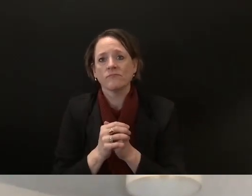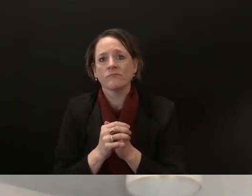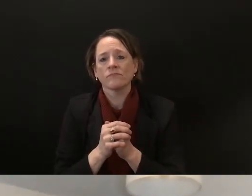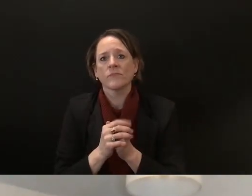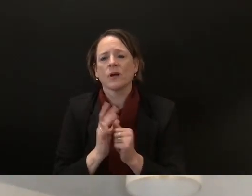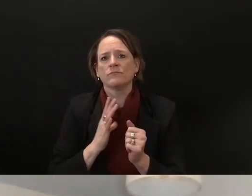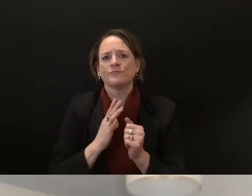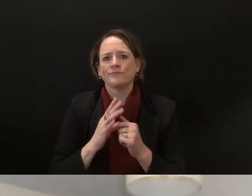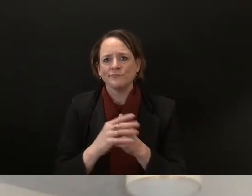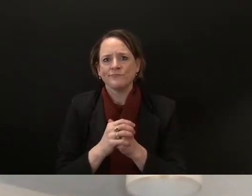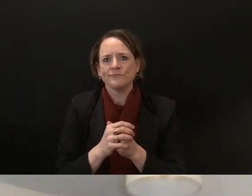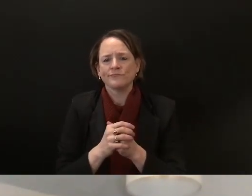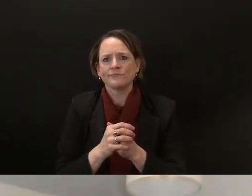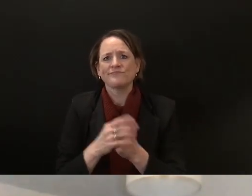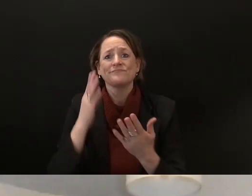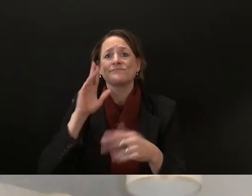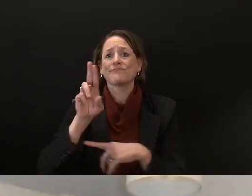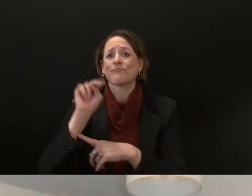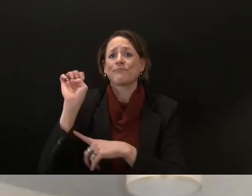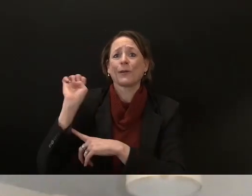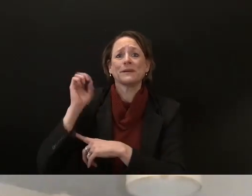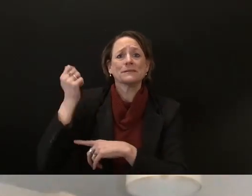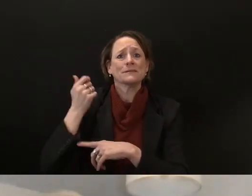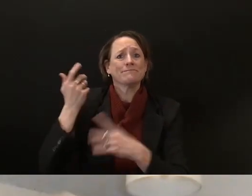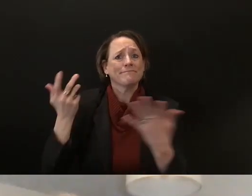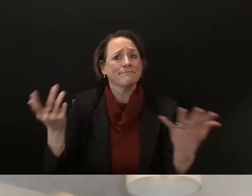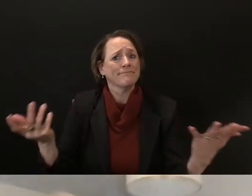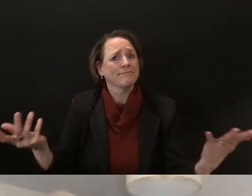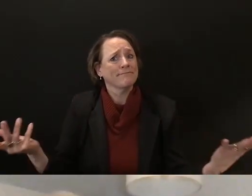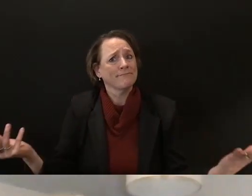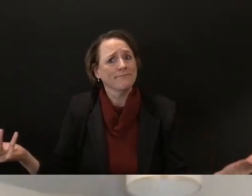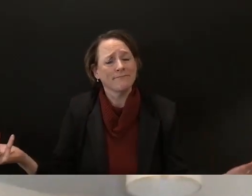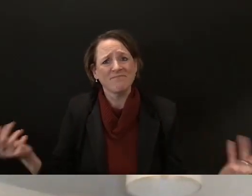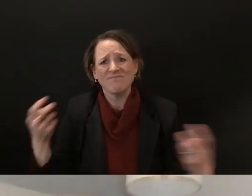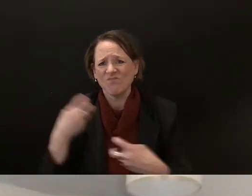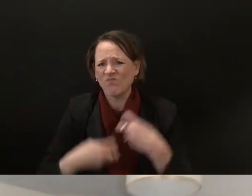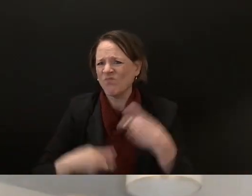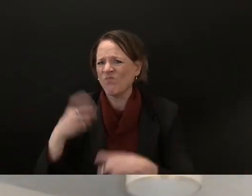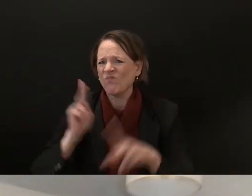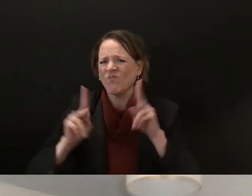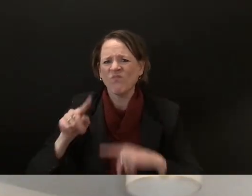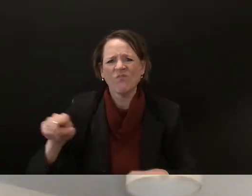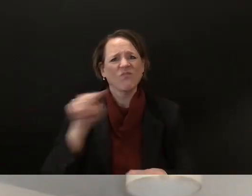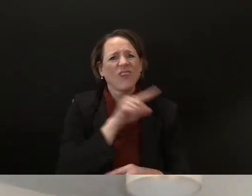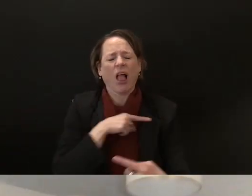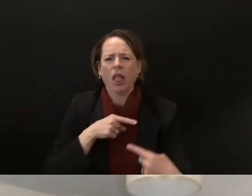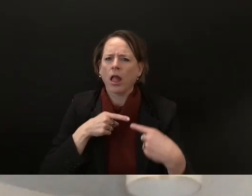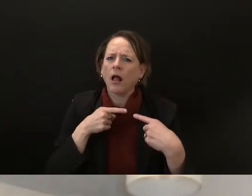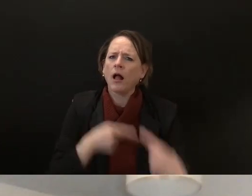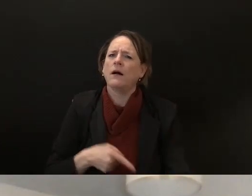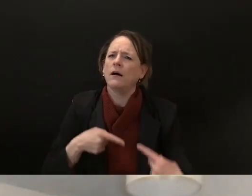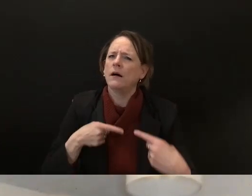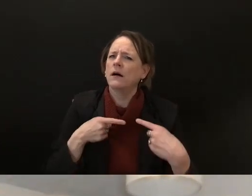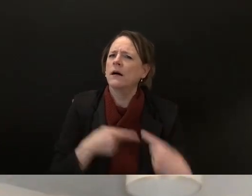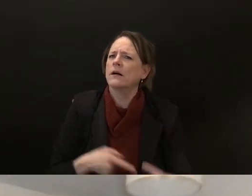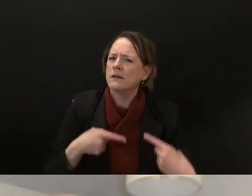it be changed to better assist constituents in the future there's a couple reasons why it's so difficult uh number one being over the past 10 years